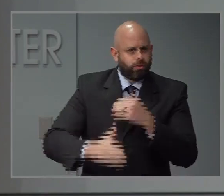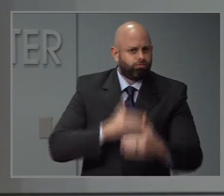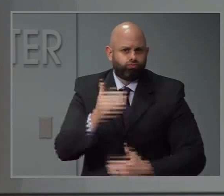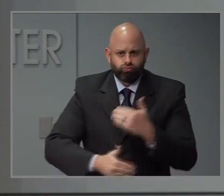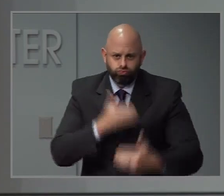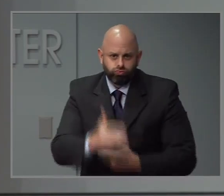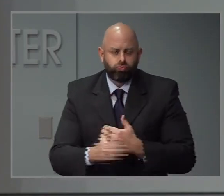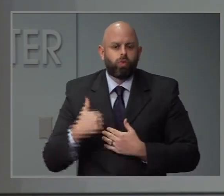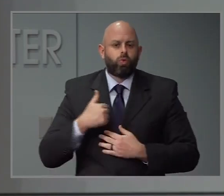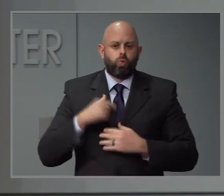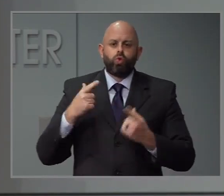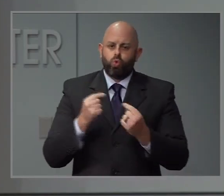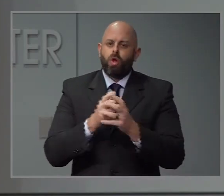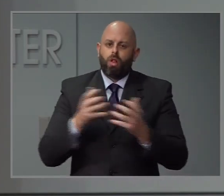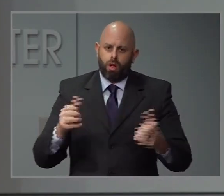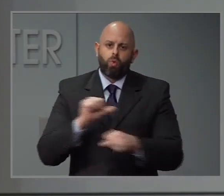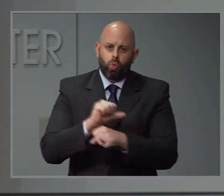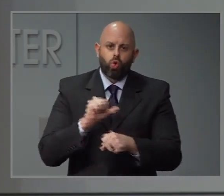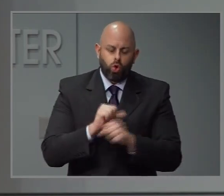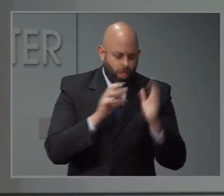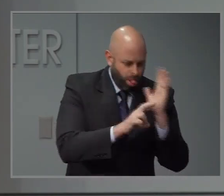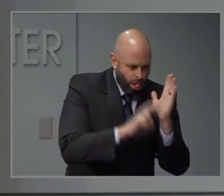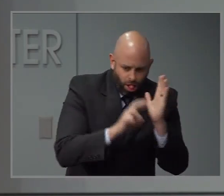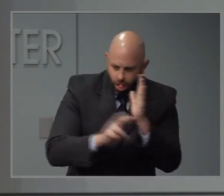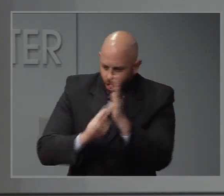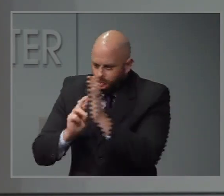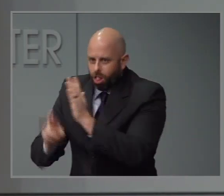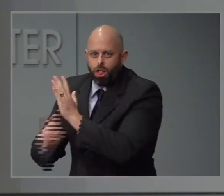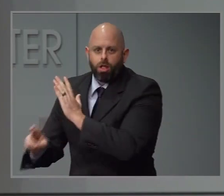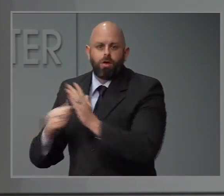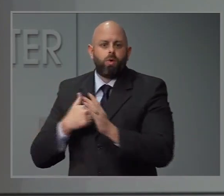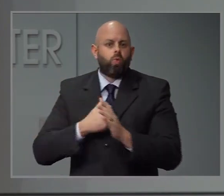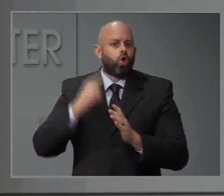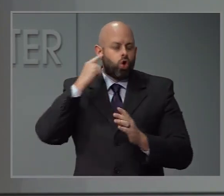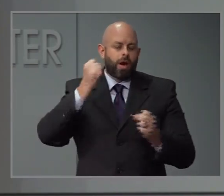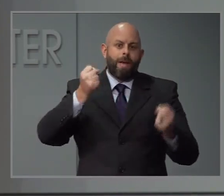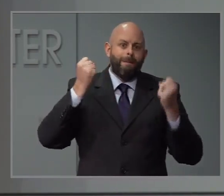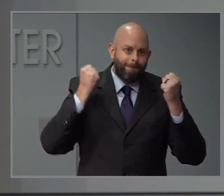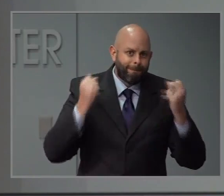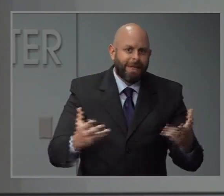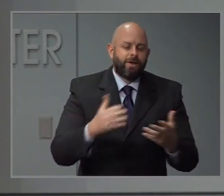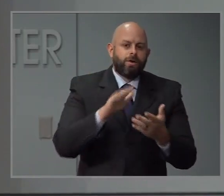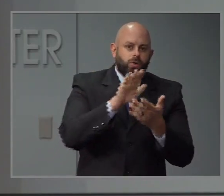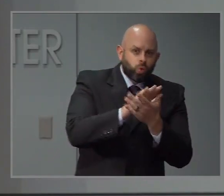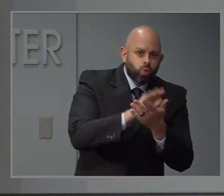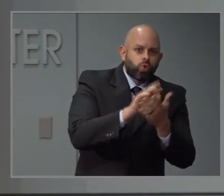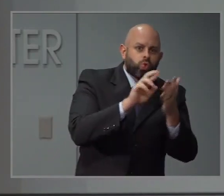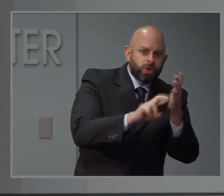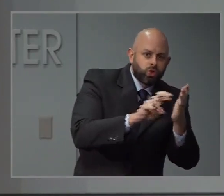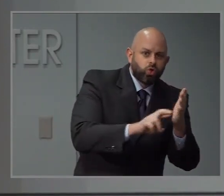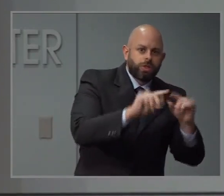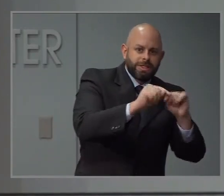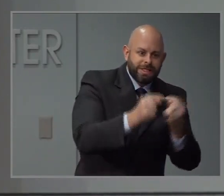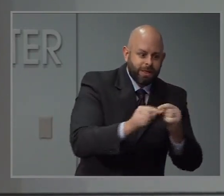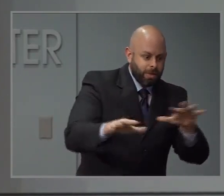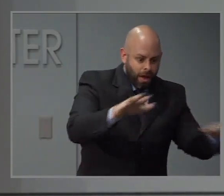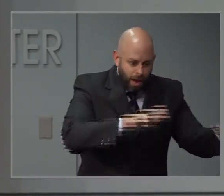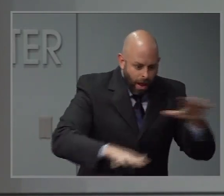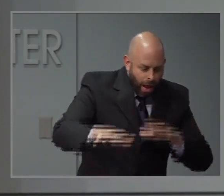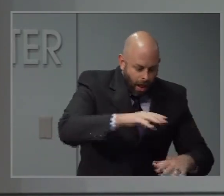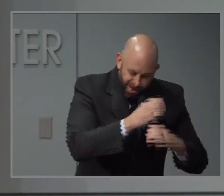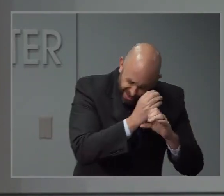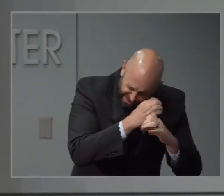we have heard in the press in the last week or so that many teams have done the work of isolating the virus. They're already working on